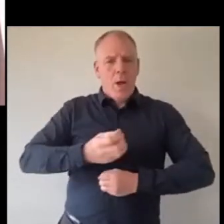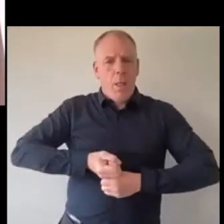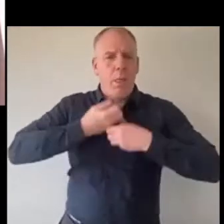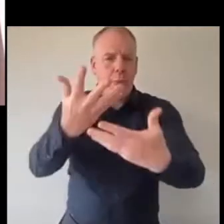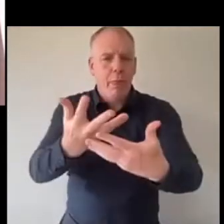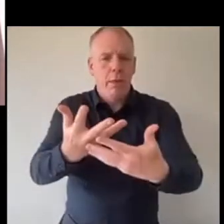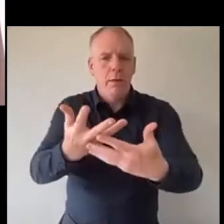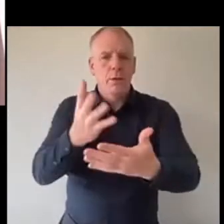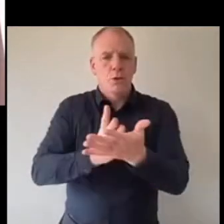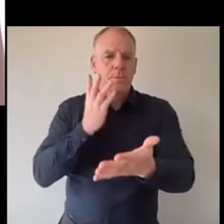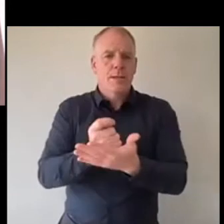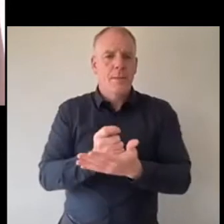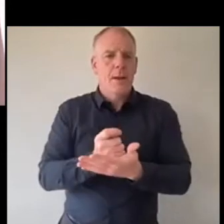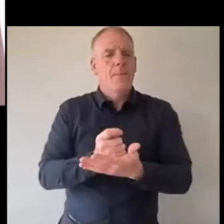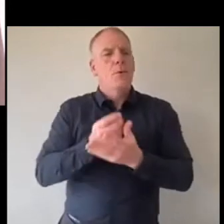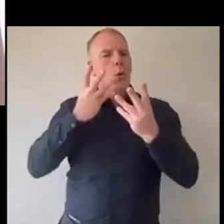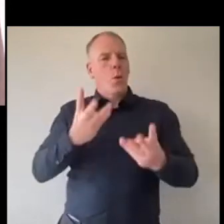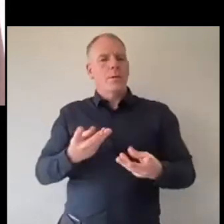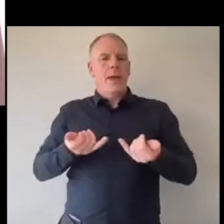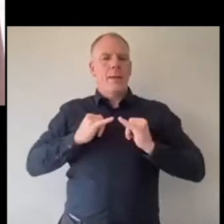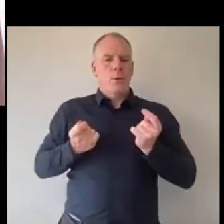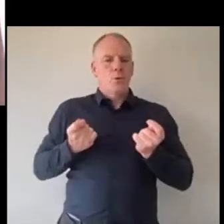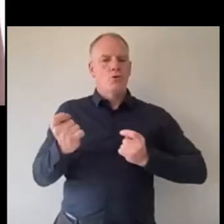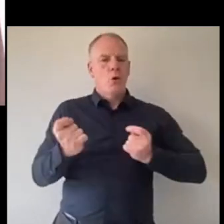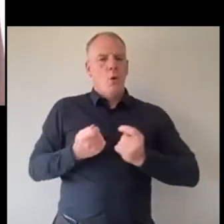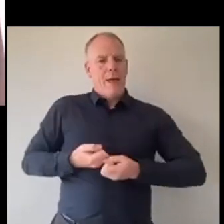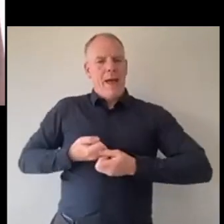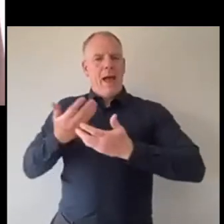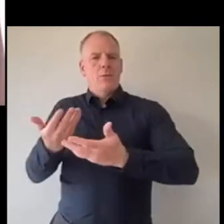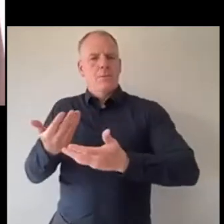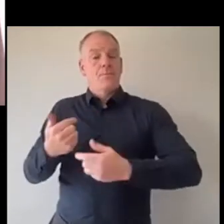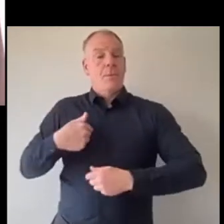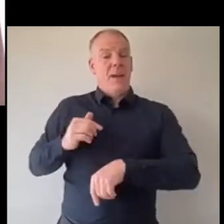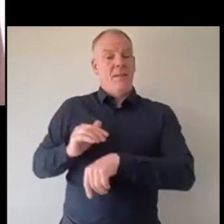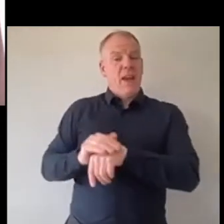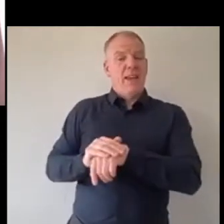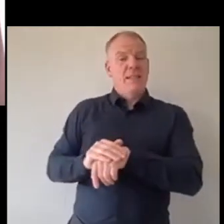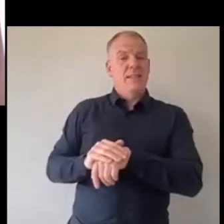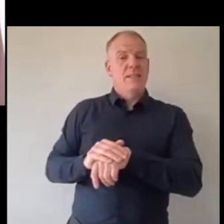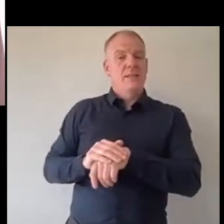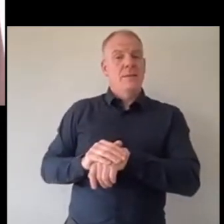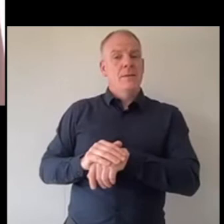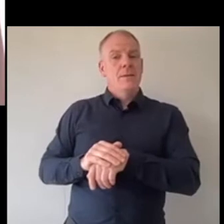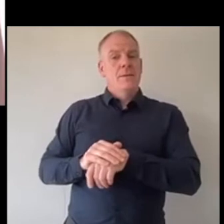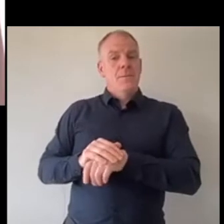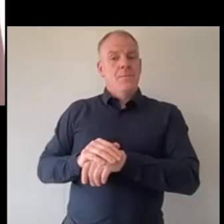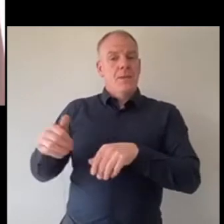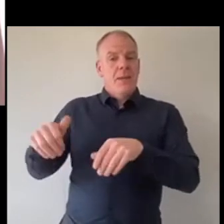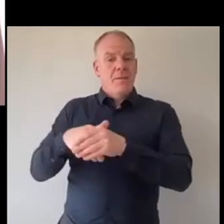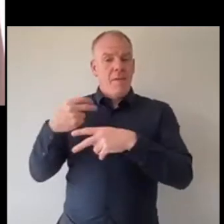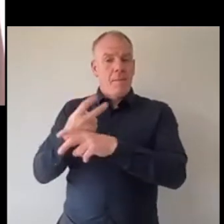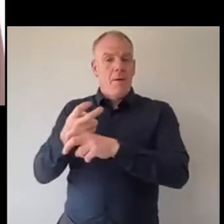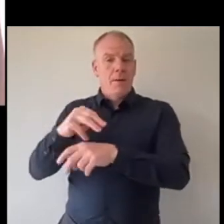and you want to be able to control how it comes out and I have a friend who actually is on the Marathon Mind journey with